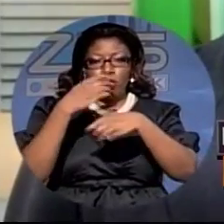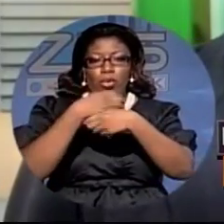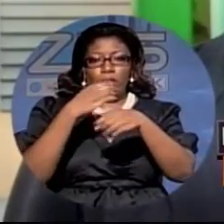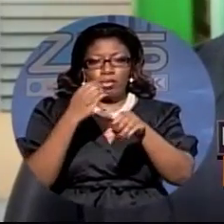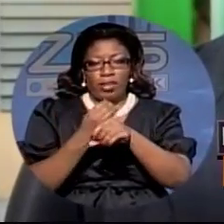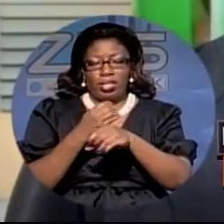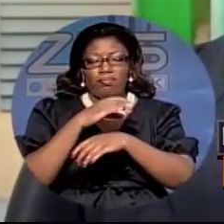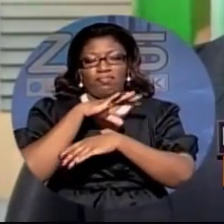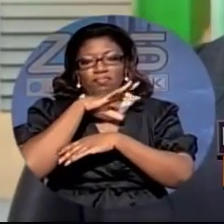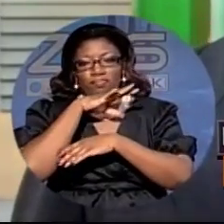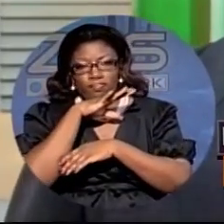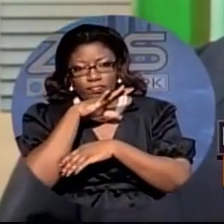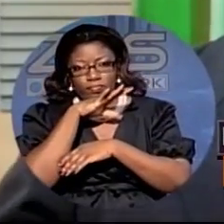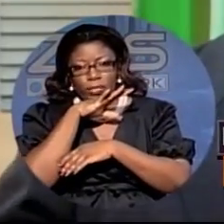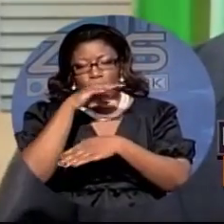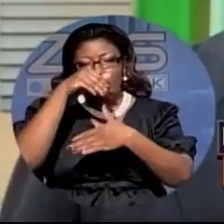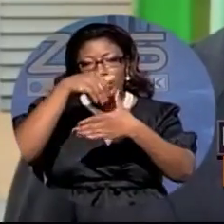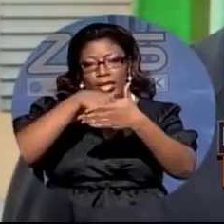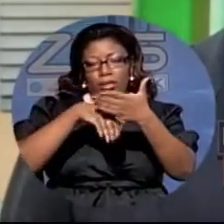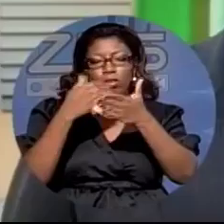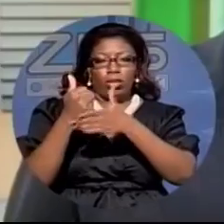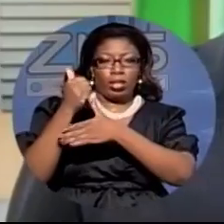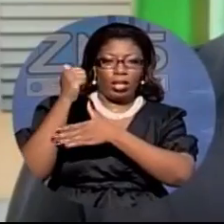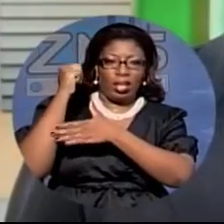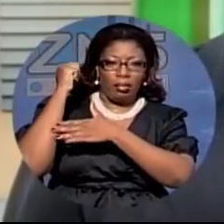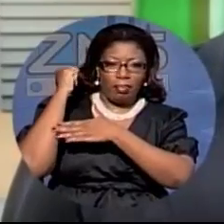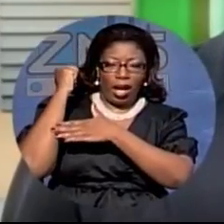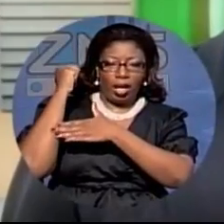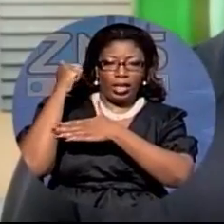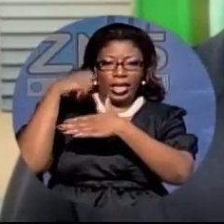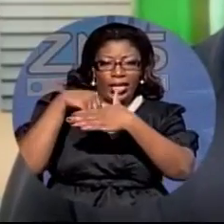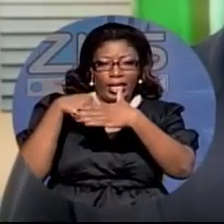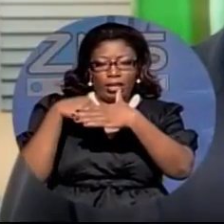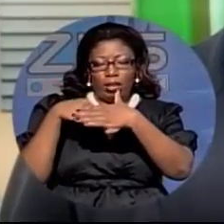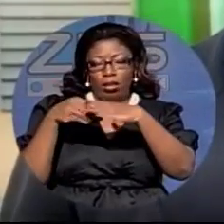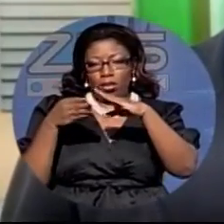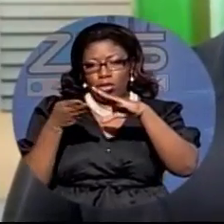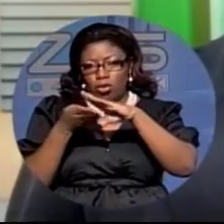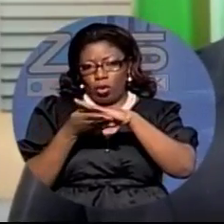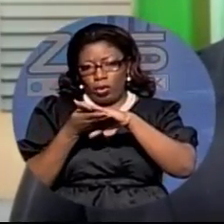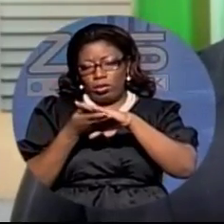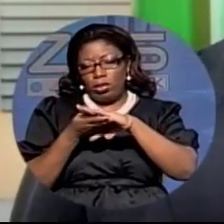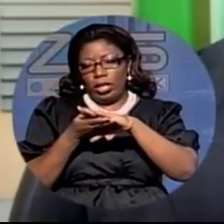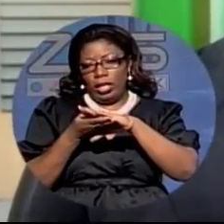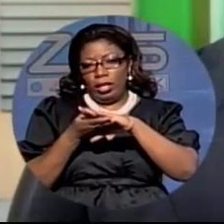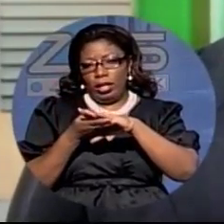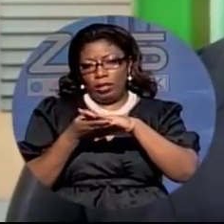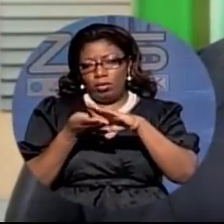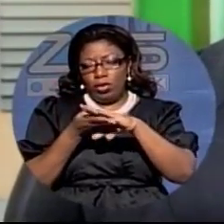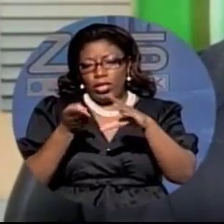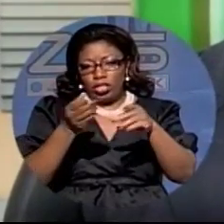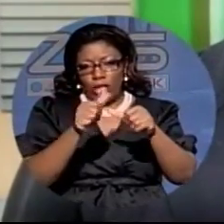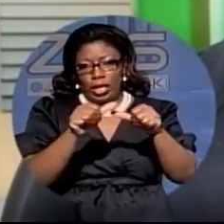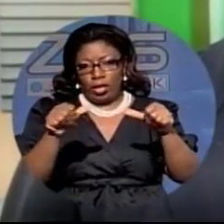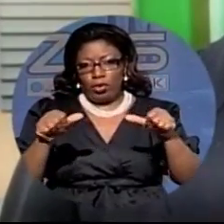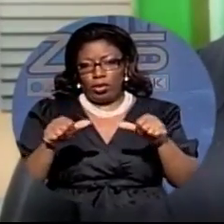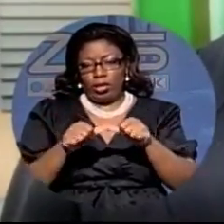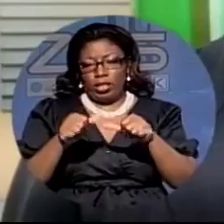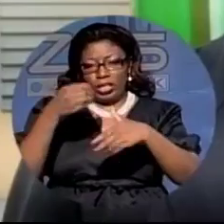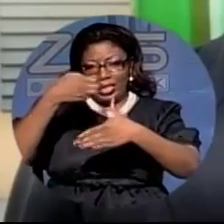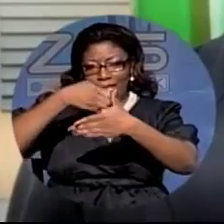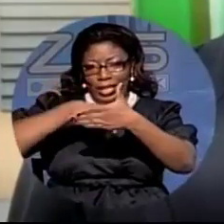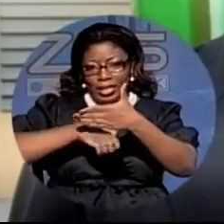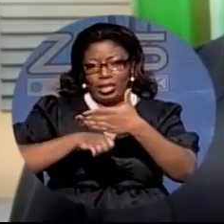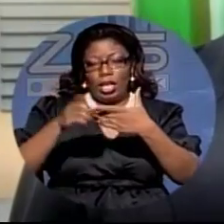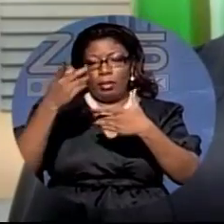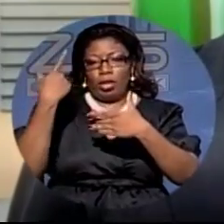they would have gone in the back by a storage area and tried to get access to that they could not get access because of the steel doors